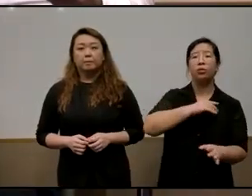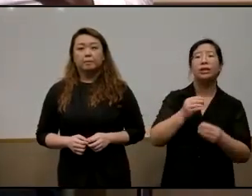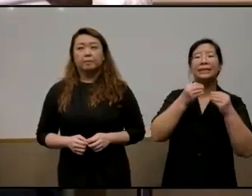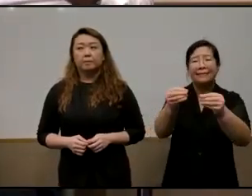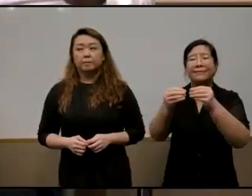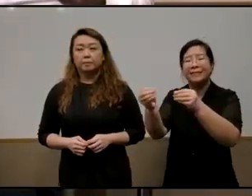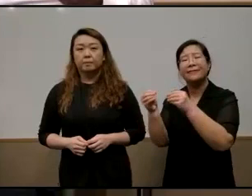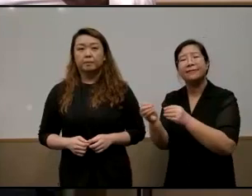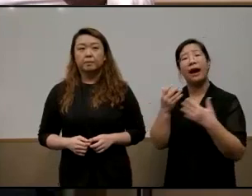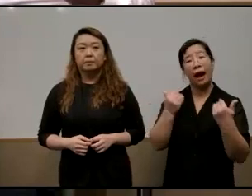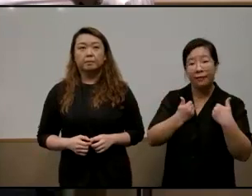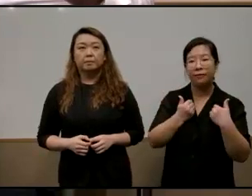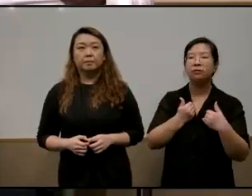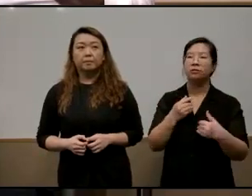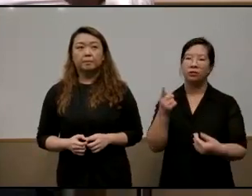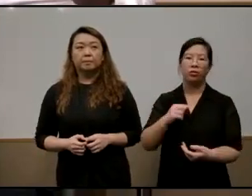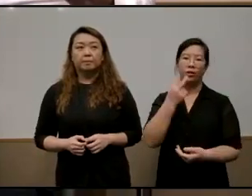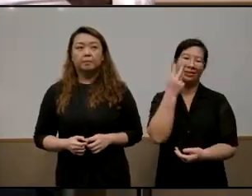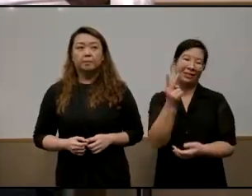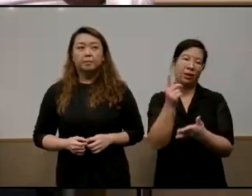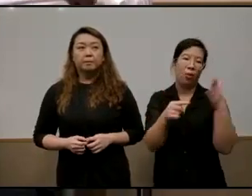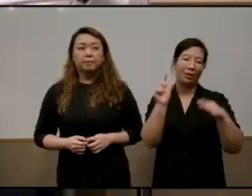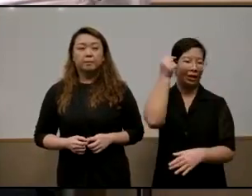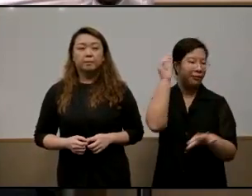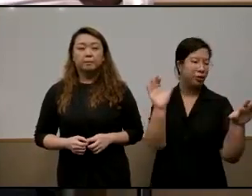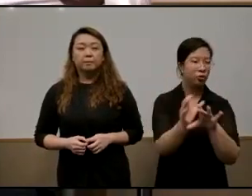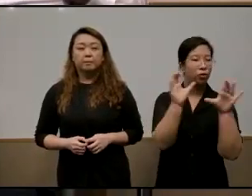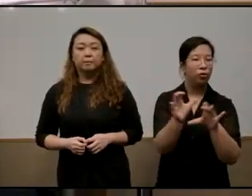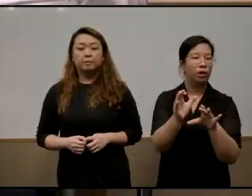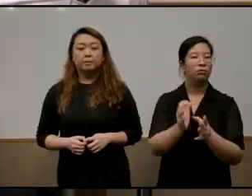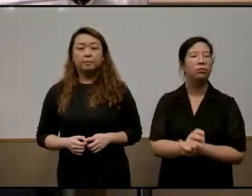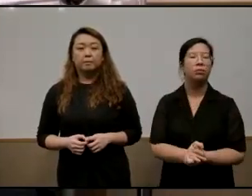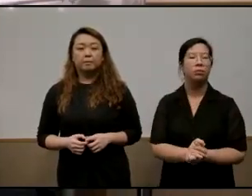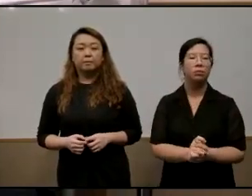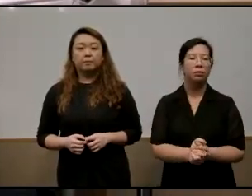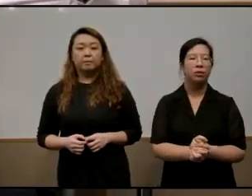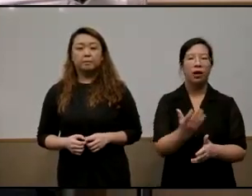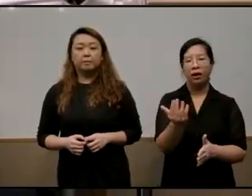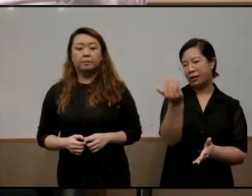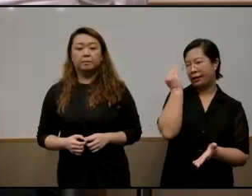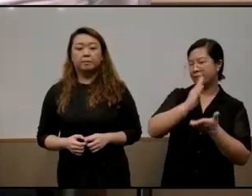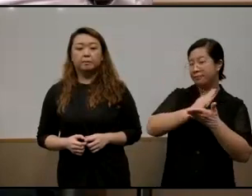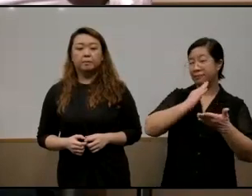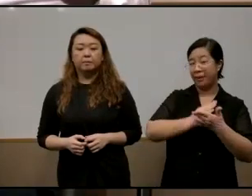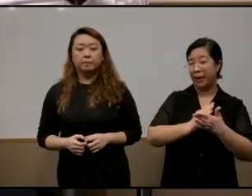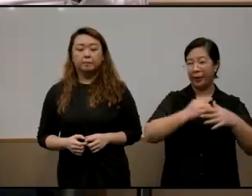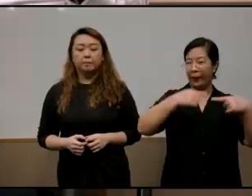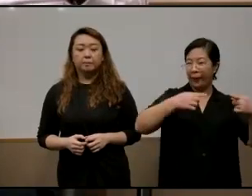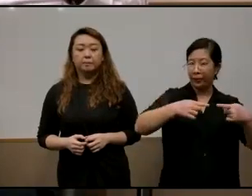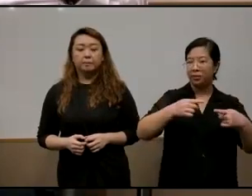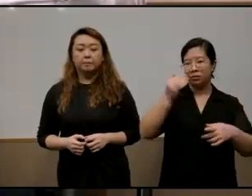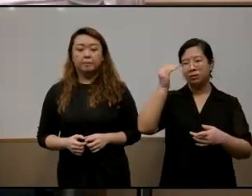seen this uh since the government what the government is doing i mean they've been uh in the last budget debate um